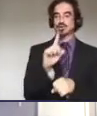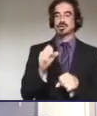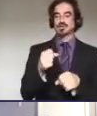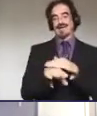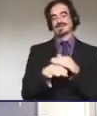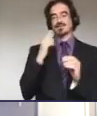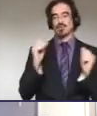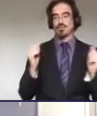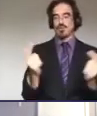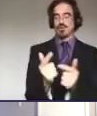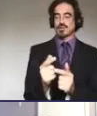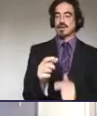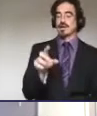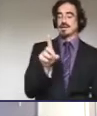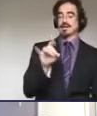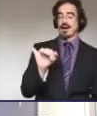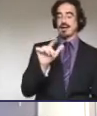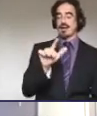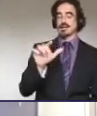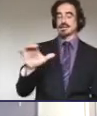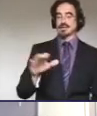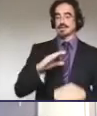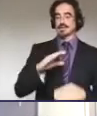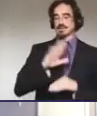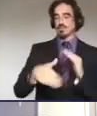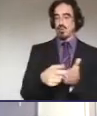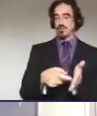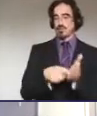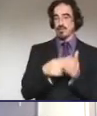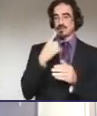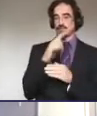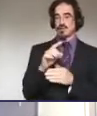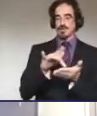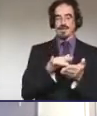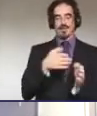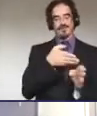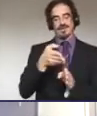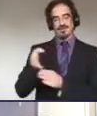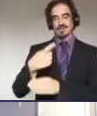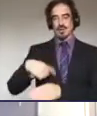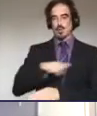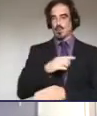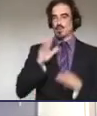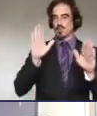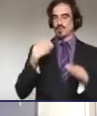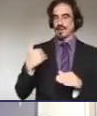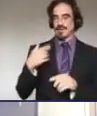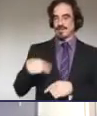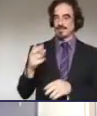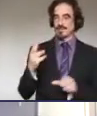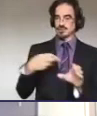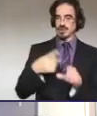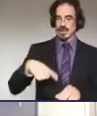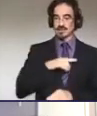is designed specifically to meet the needs of clients in the medical field and we're very grateful to have them join us tonight. If you'd like